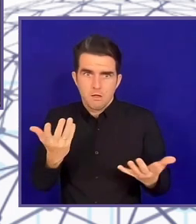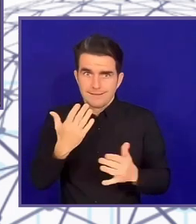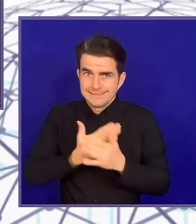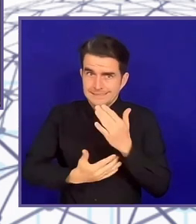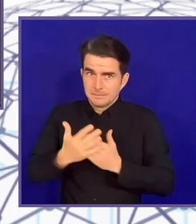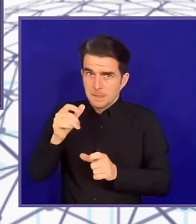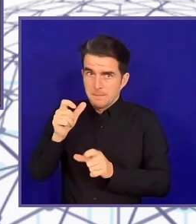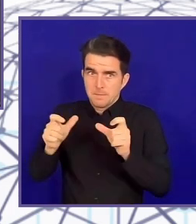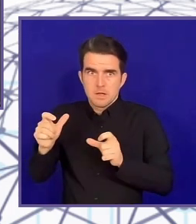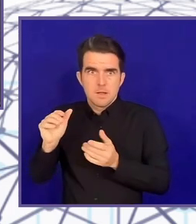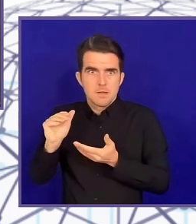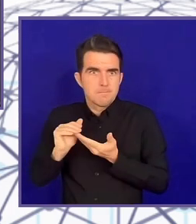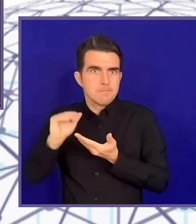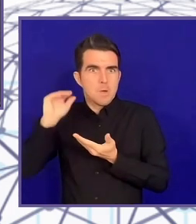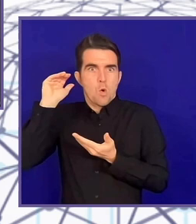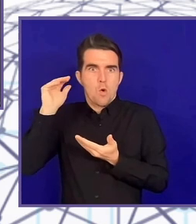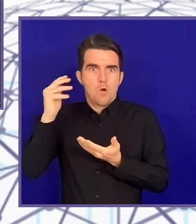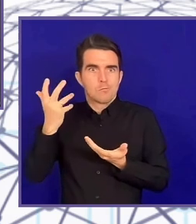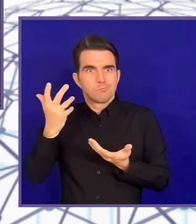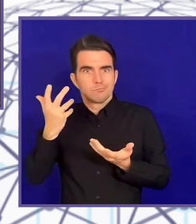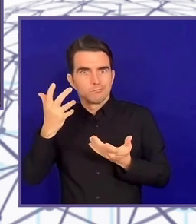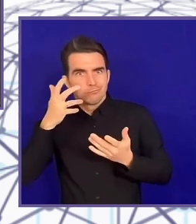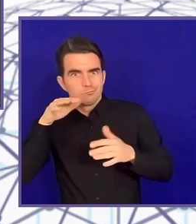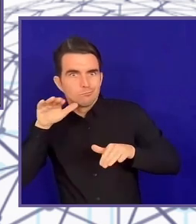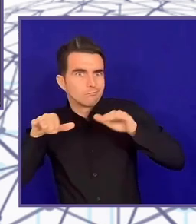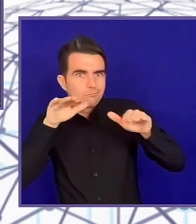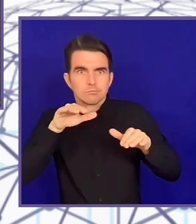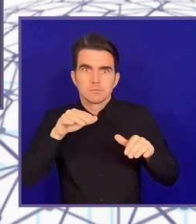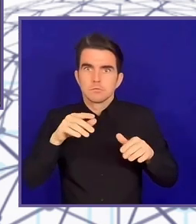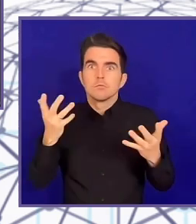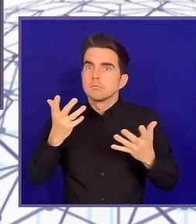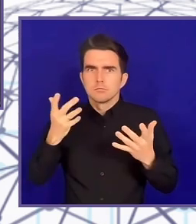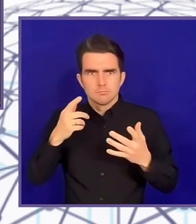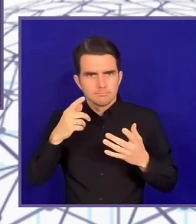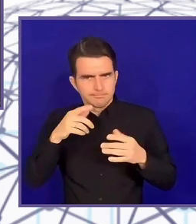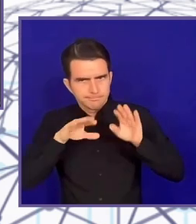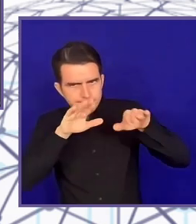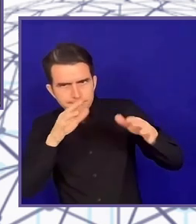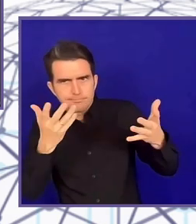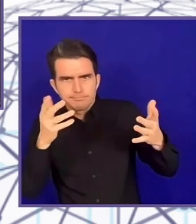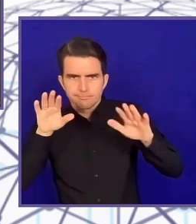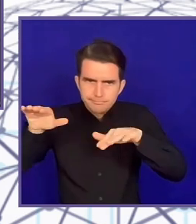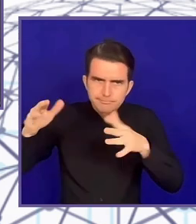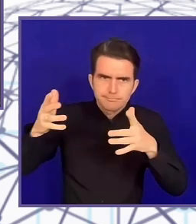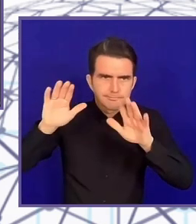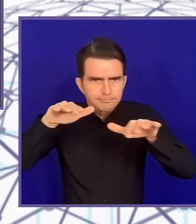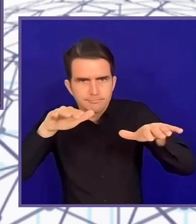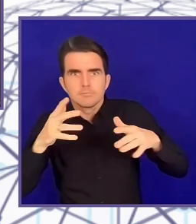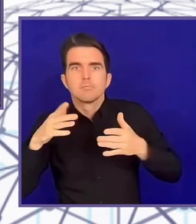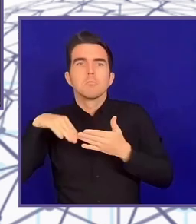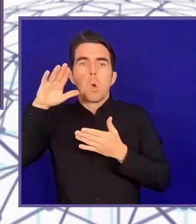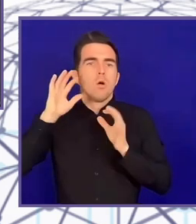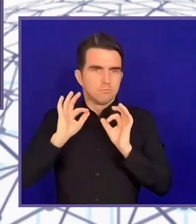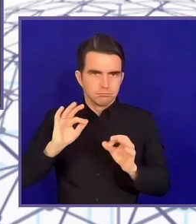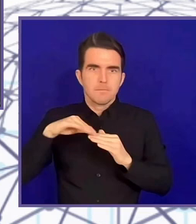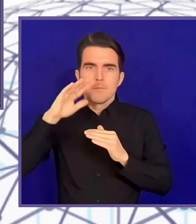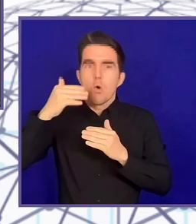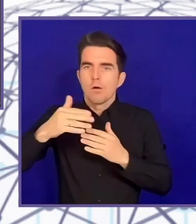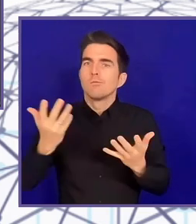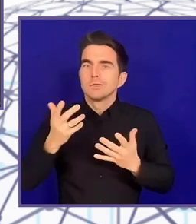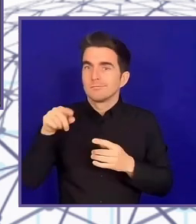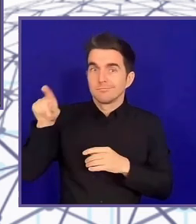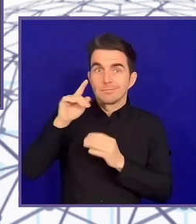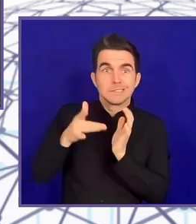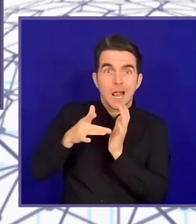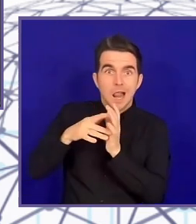so useful, potentially for brownie points, disabled people are getting more rehearsed and better at saying, actually, no,